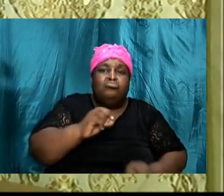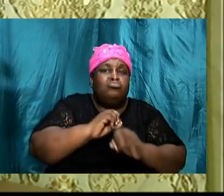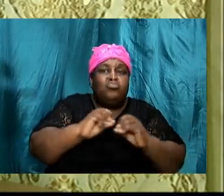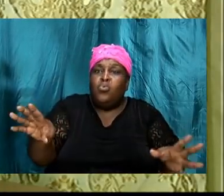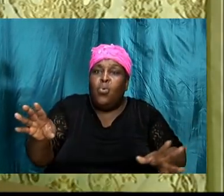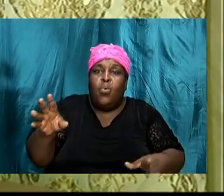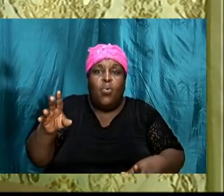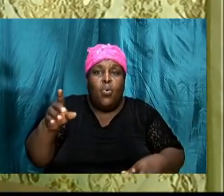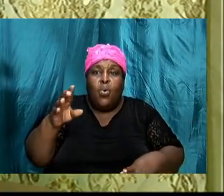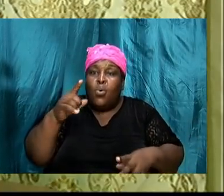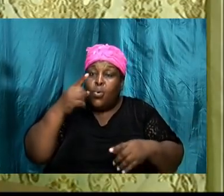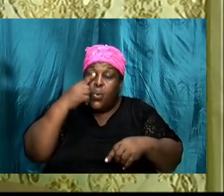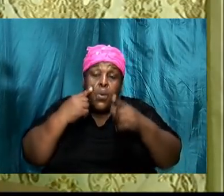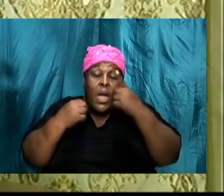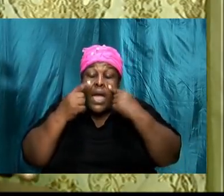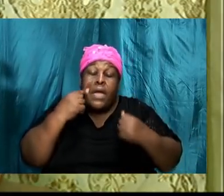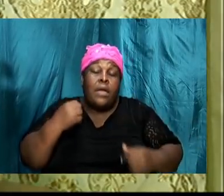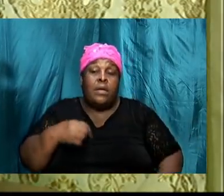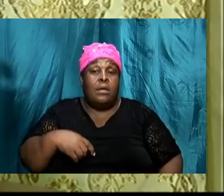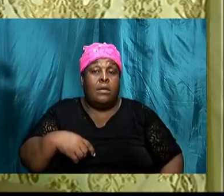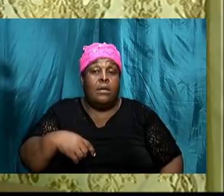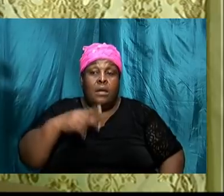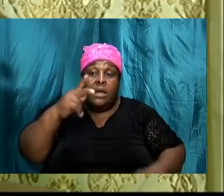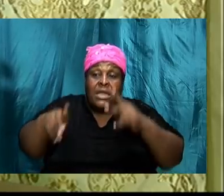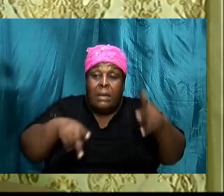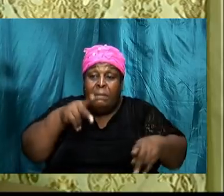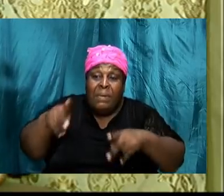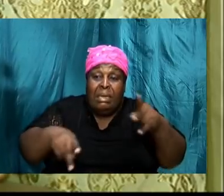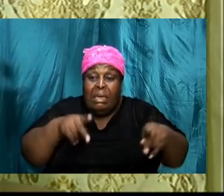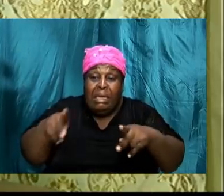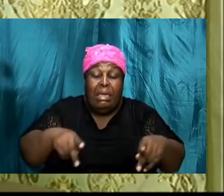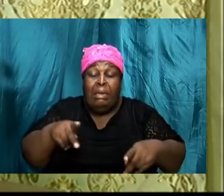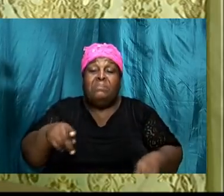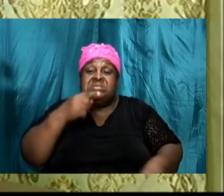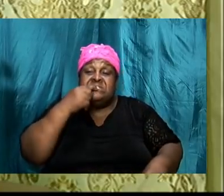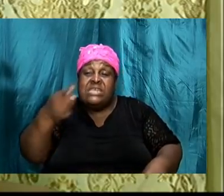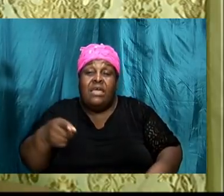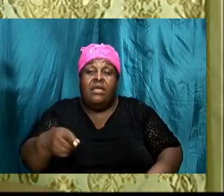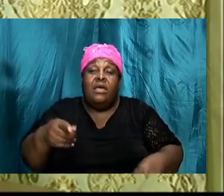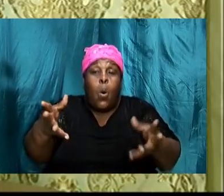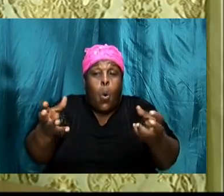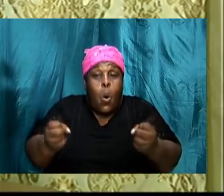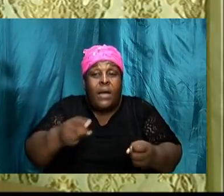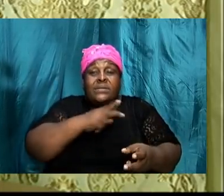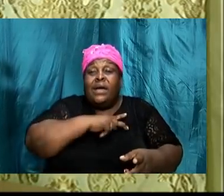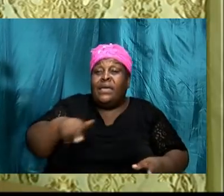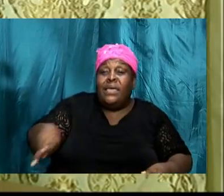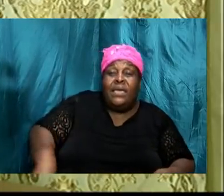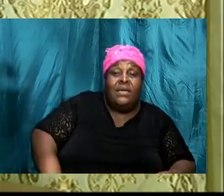because in saying that they want a king they have not rejected you but they have rejected me